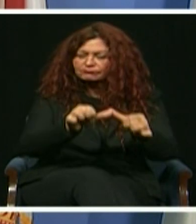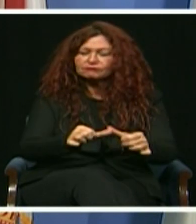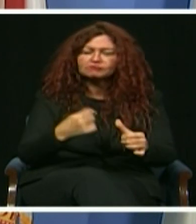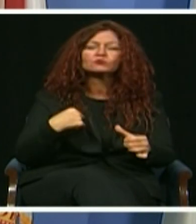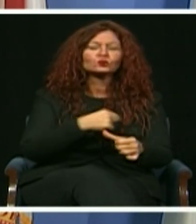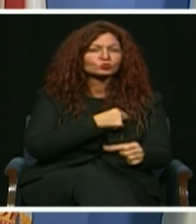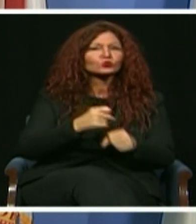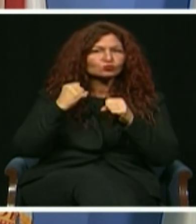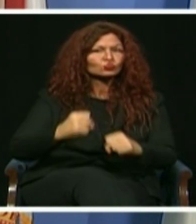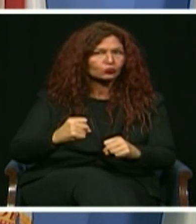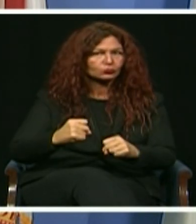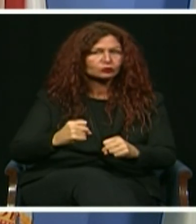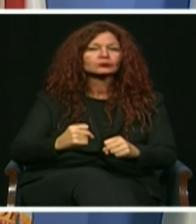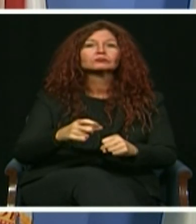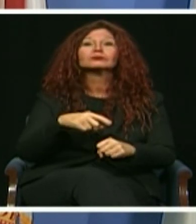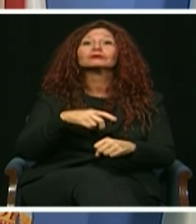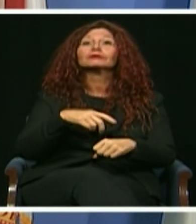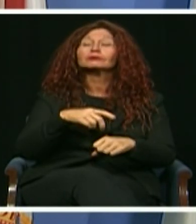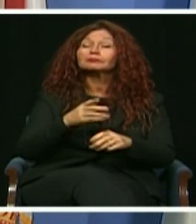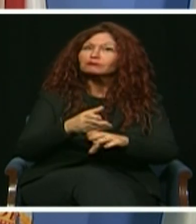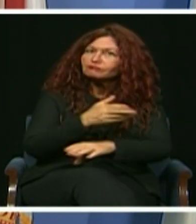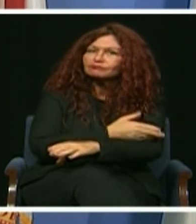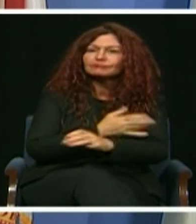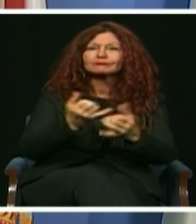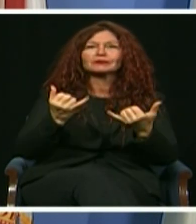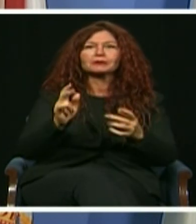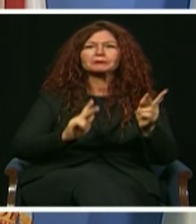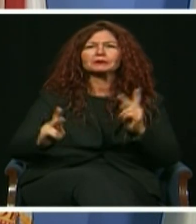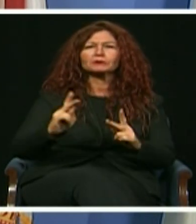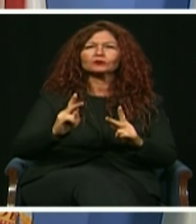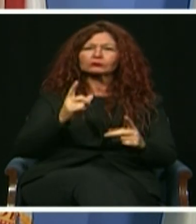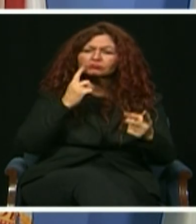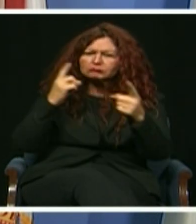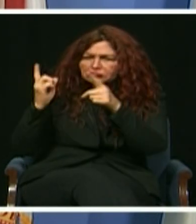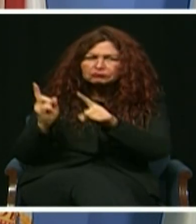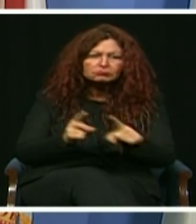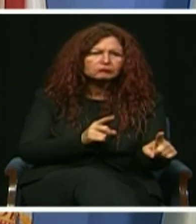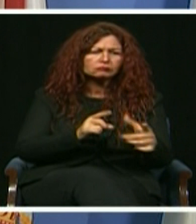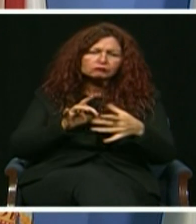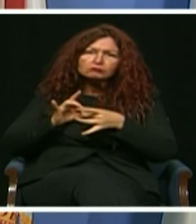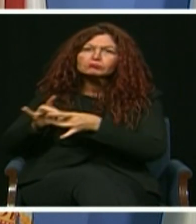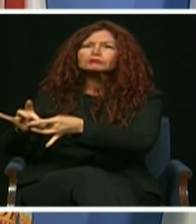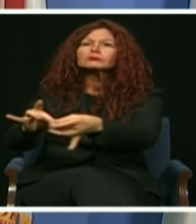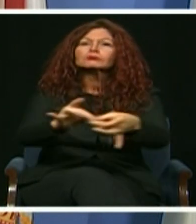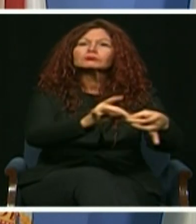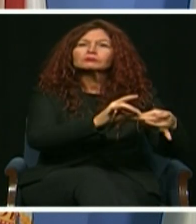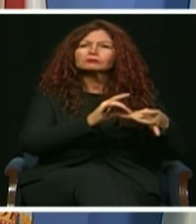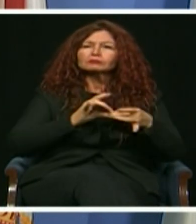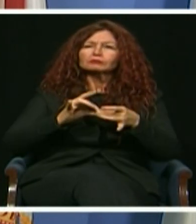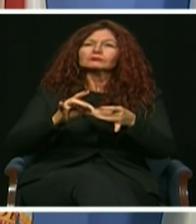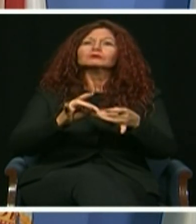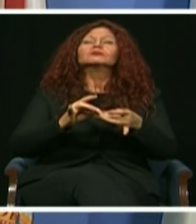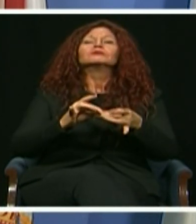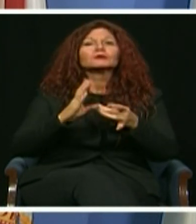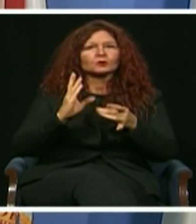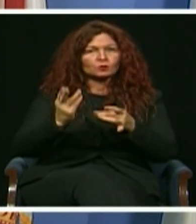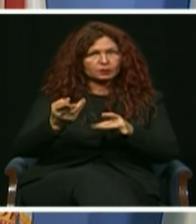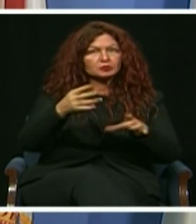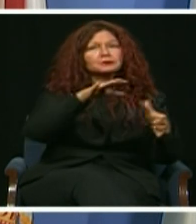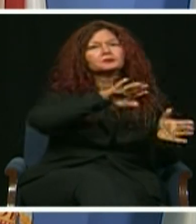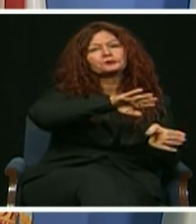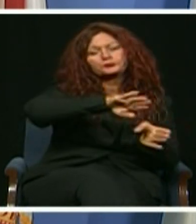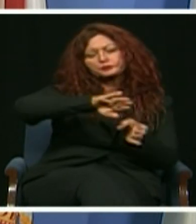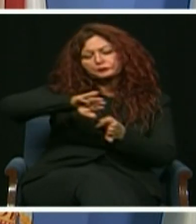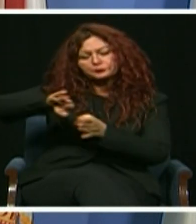working as one united community, we can and we will move past this season of loss and lay the groundwork for a